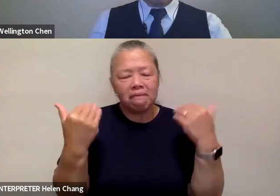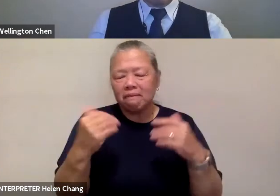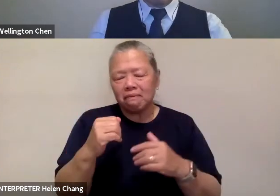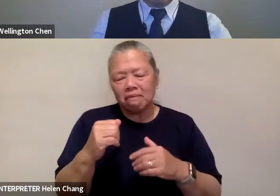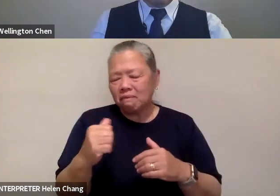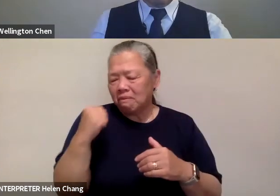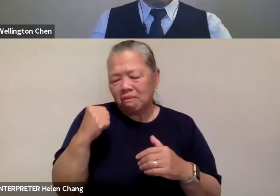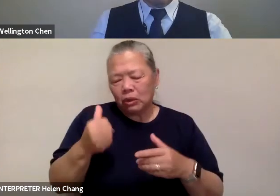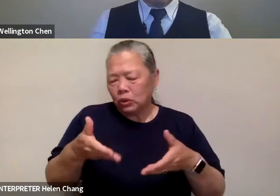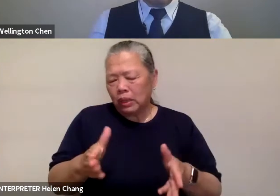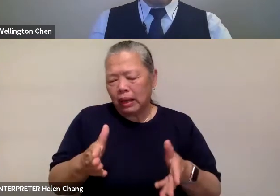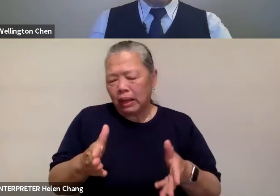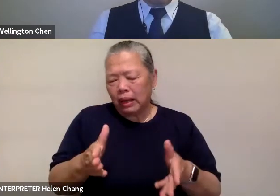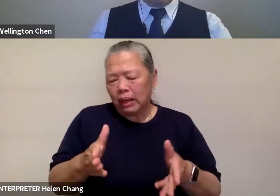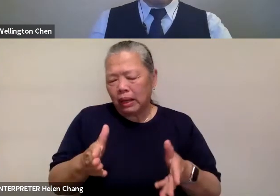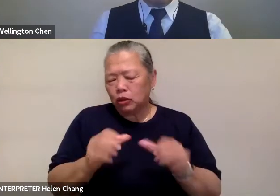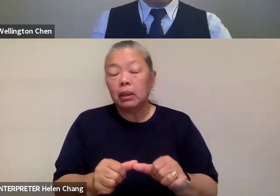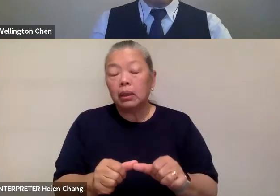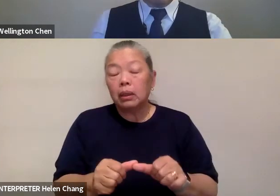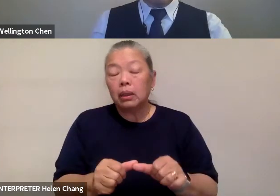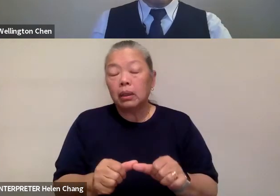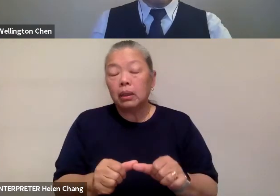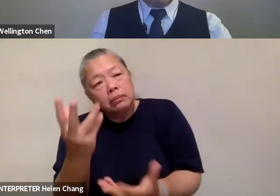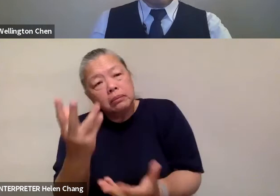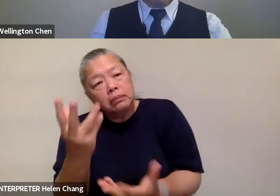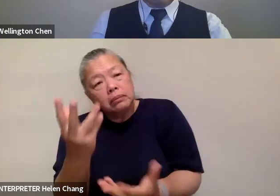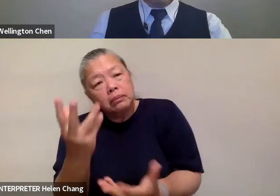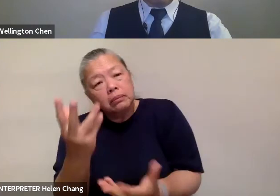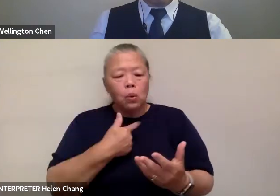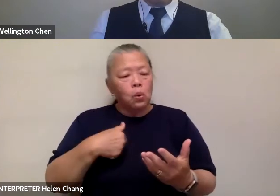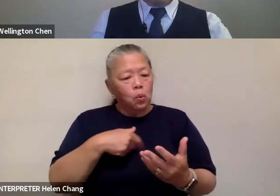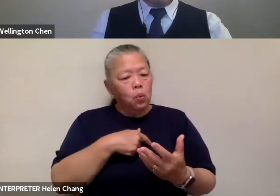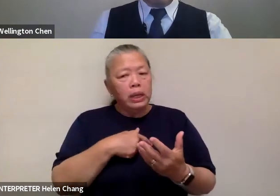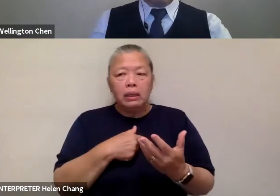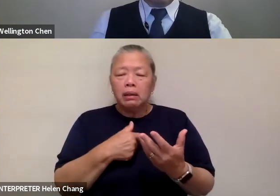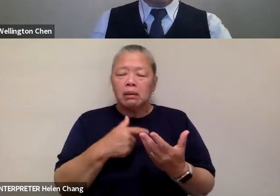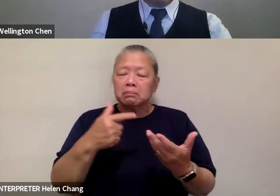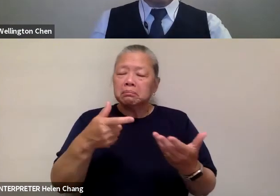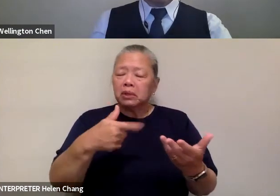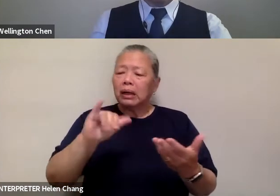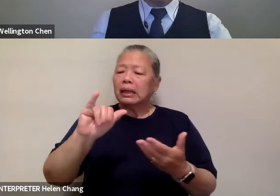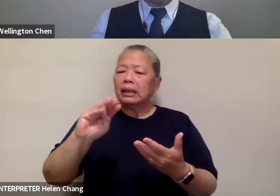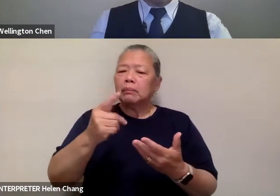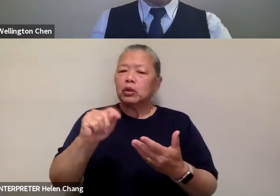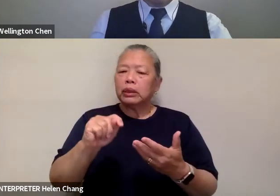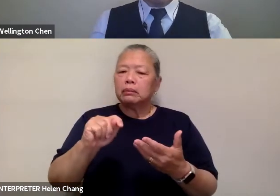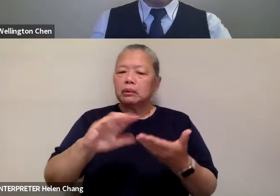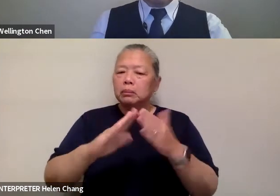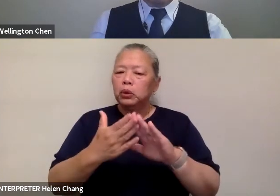people be aware of the challenges that we face as as immigrants still as immigrant community. And